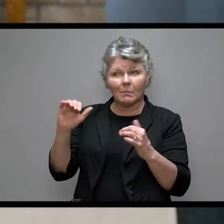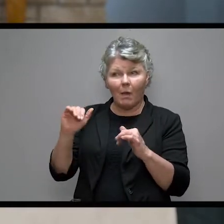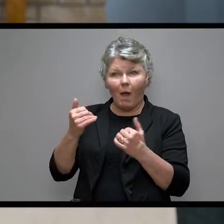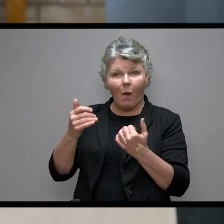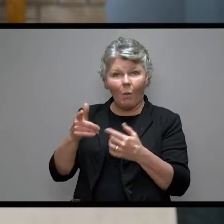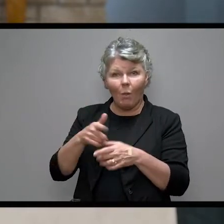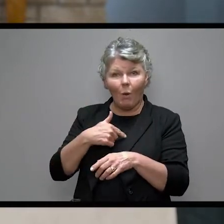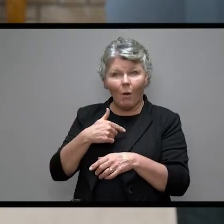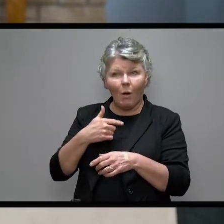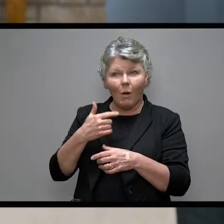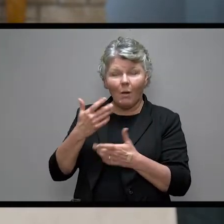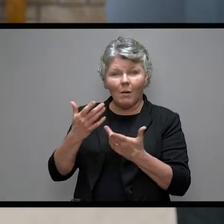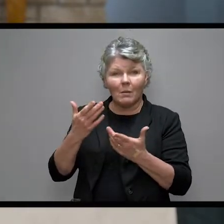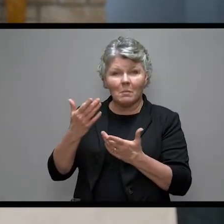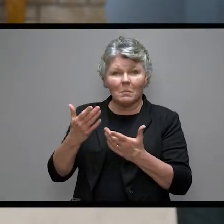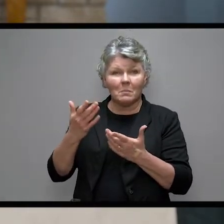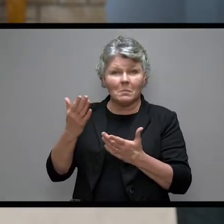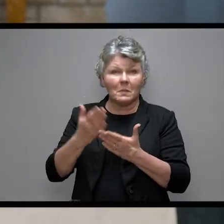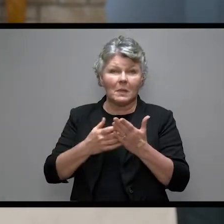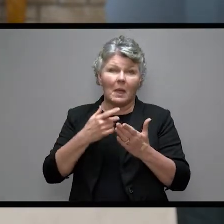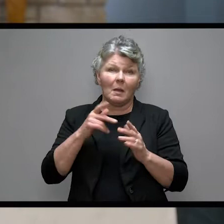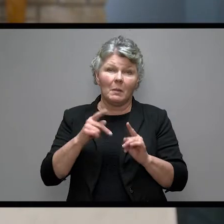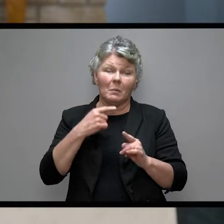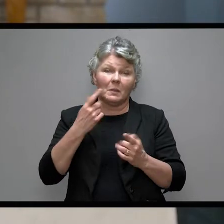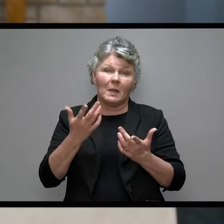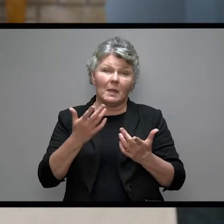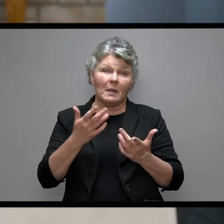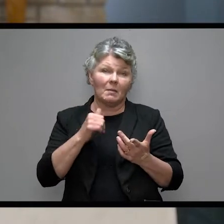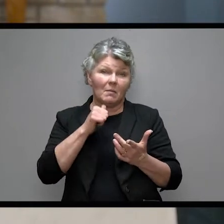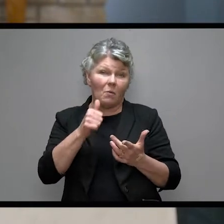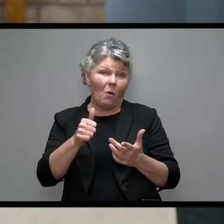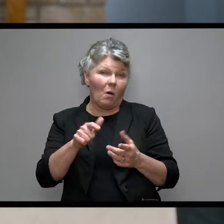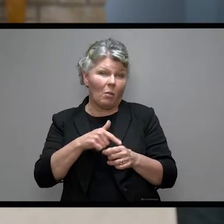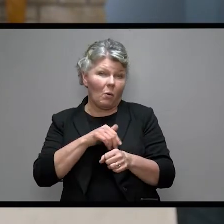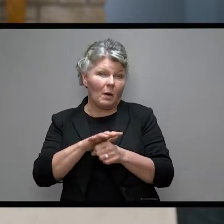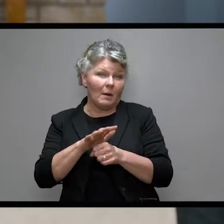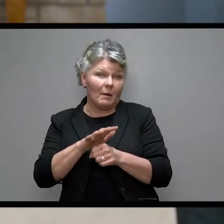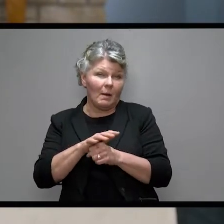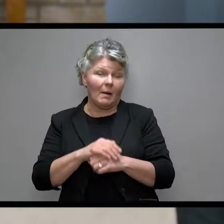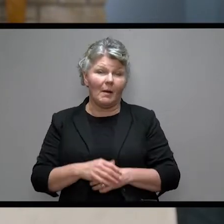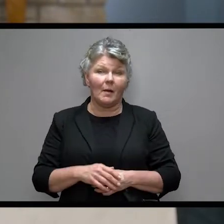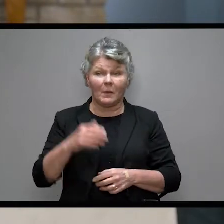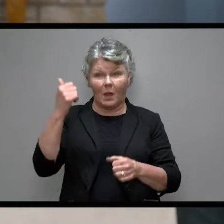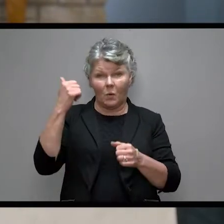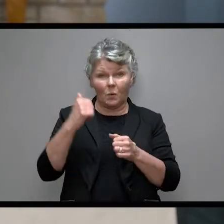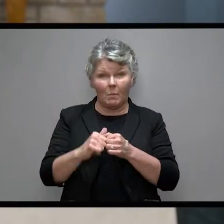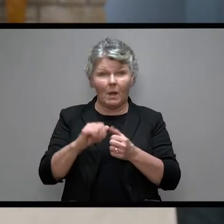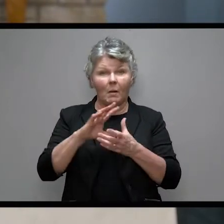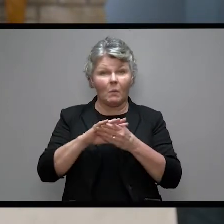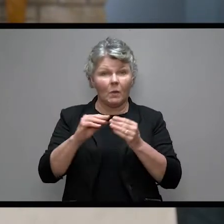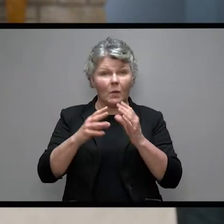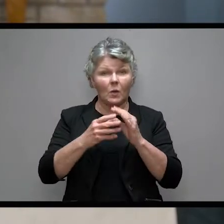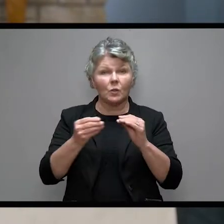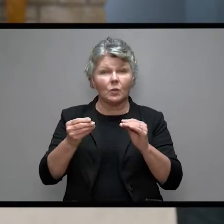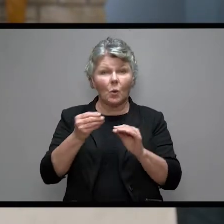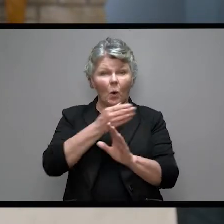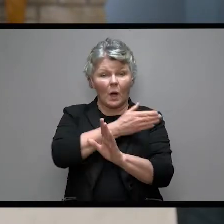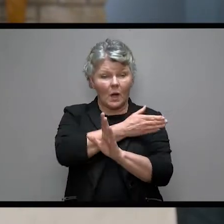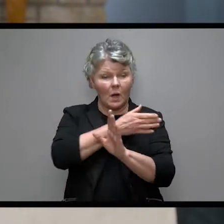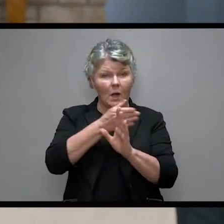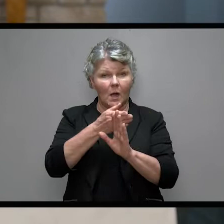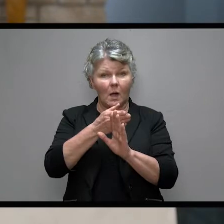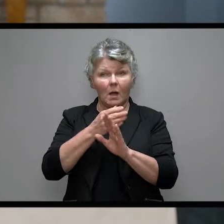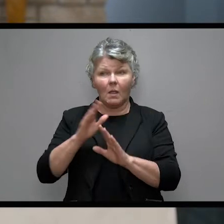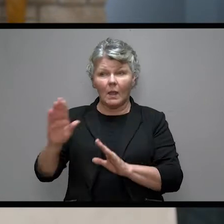Some might say, not long enough. I mean, remember the back story? Jealous over their